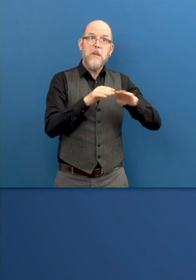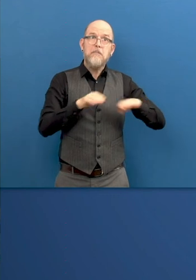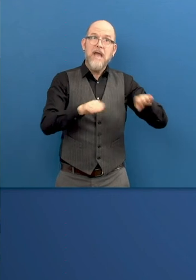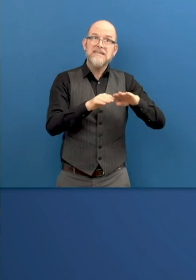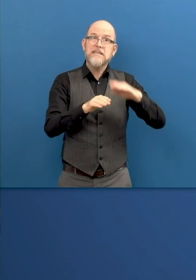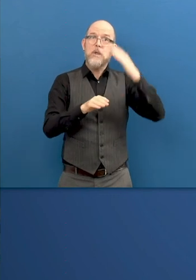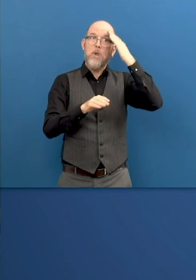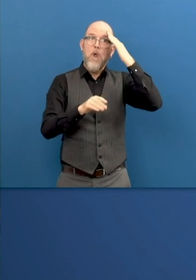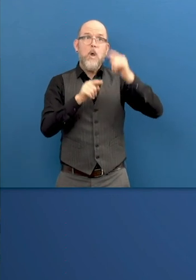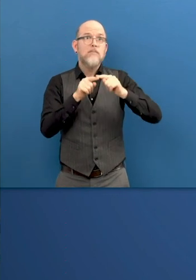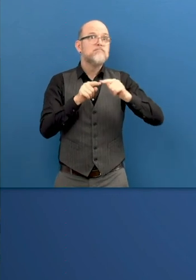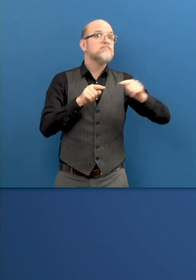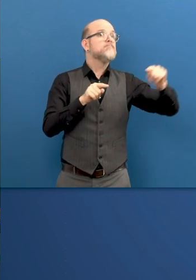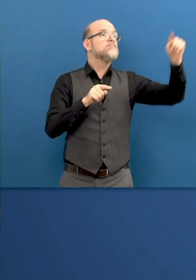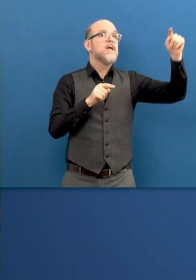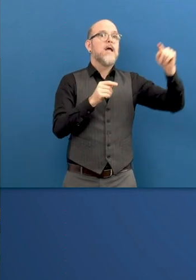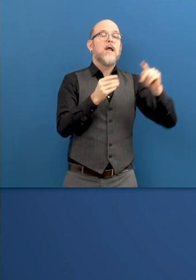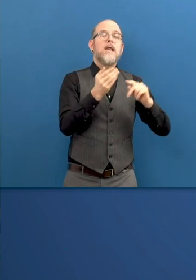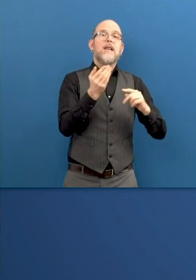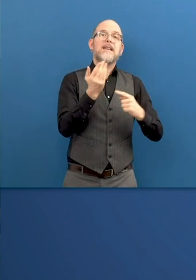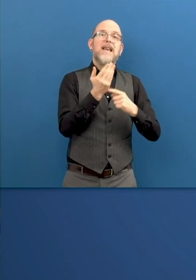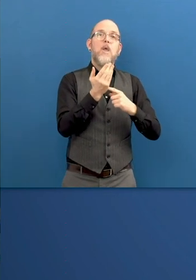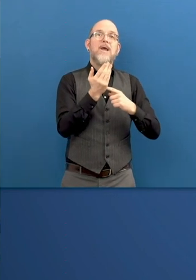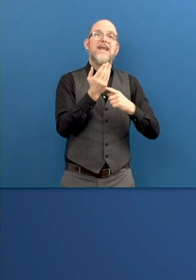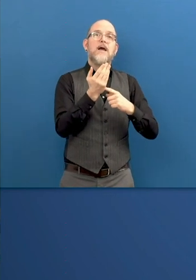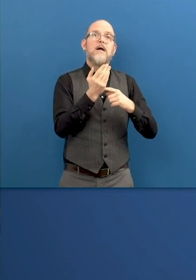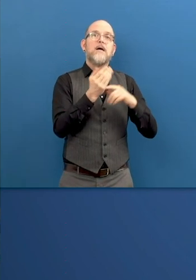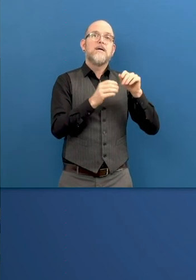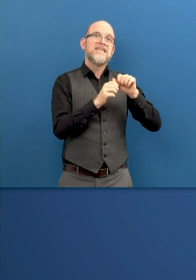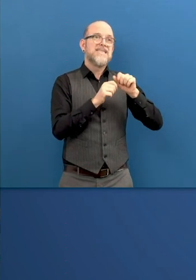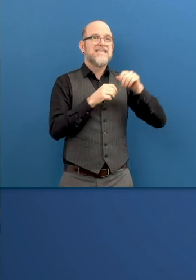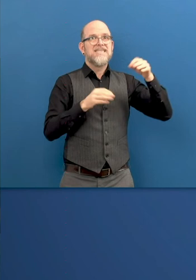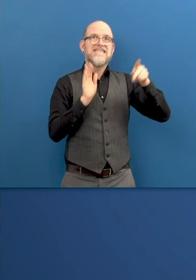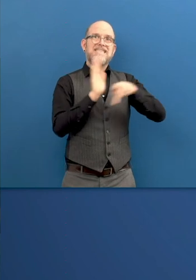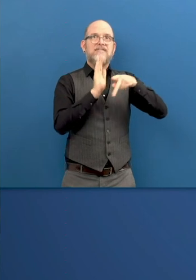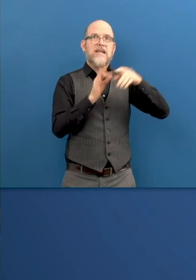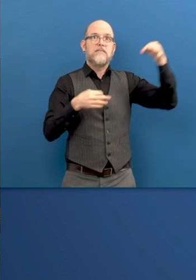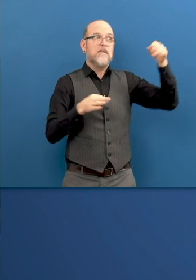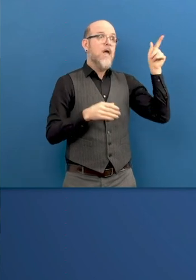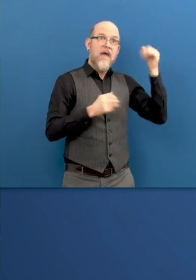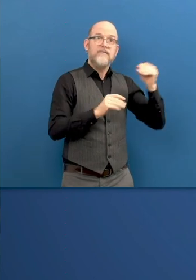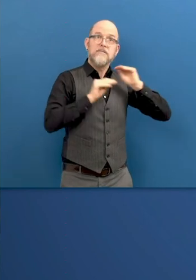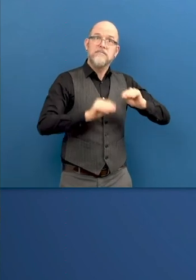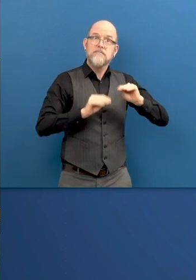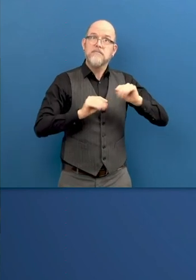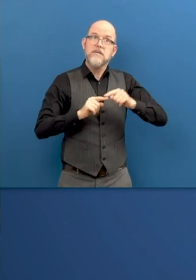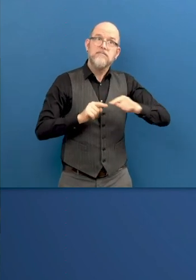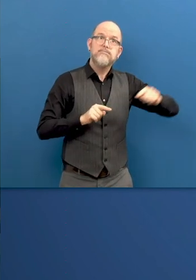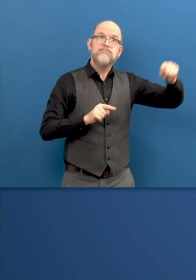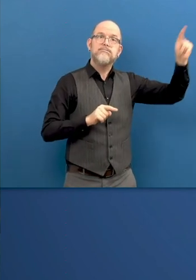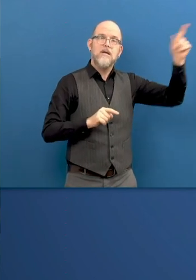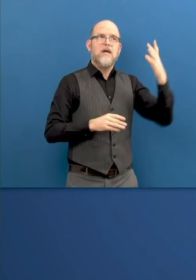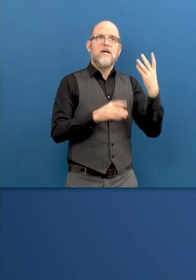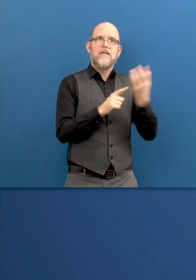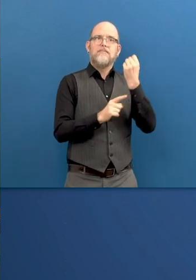opportunity to people with disabilities also to improve their employability and to get a better job in the market. And then,